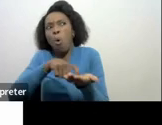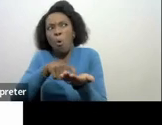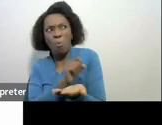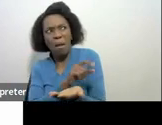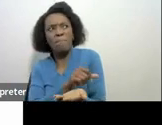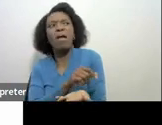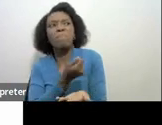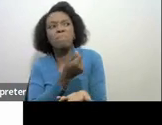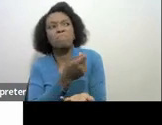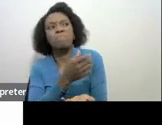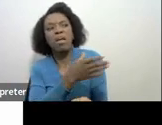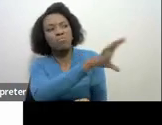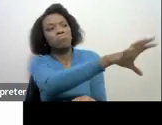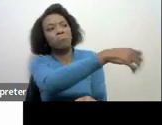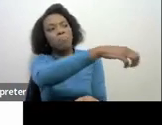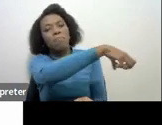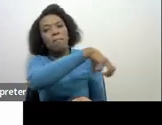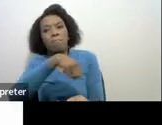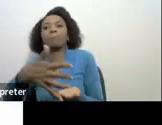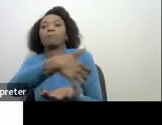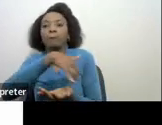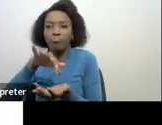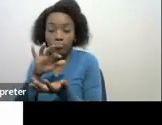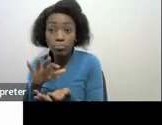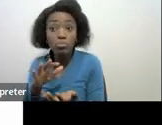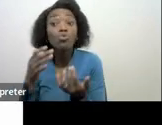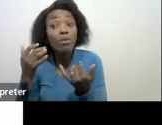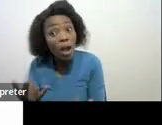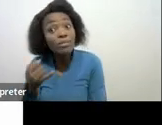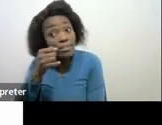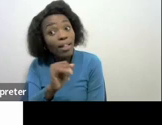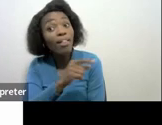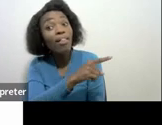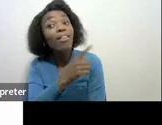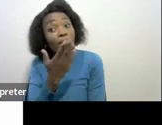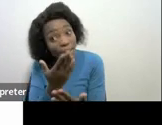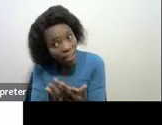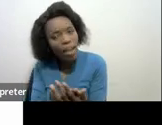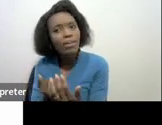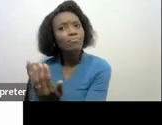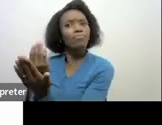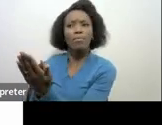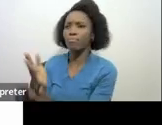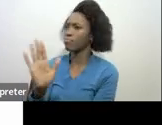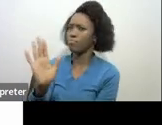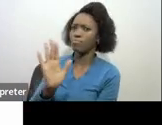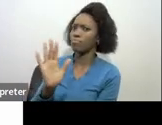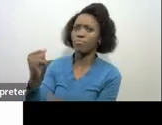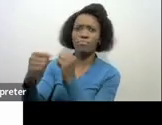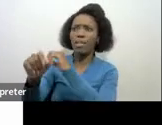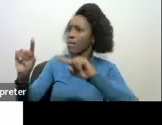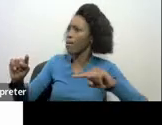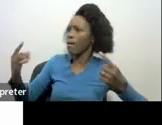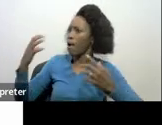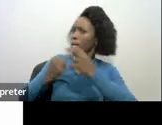even at this stage you are still allowed to lodge a dispute slash an